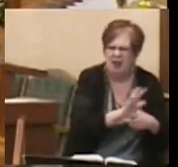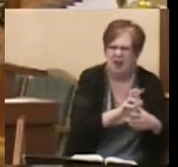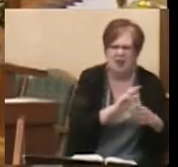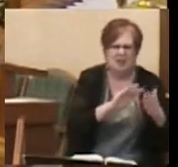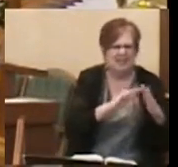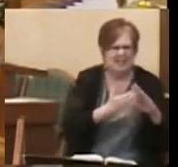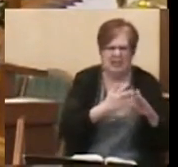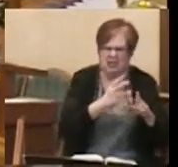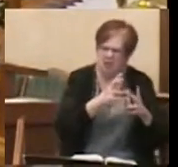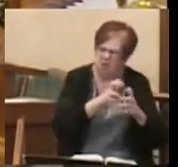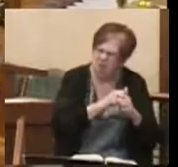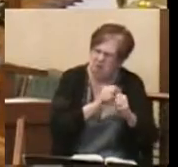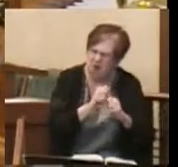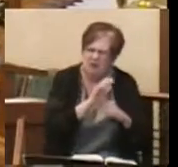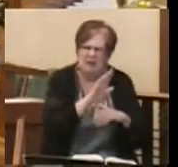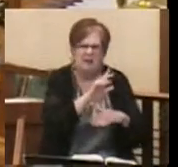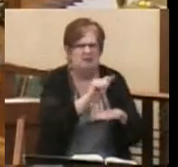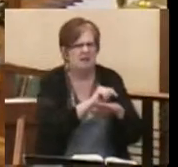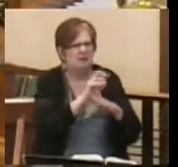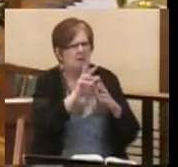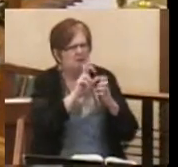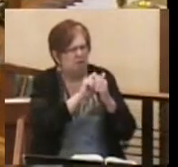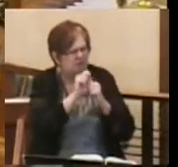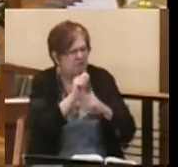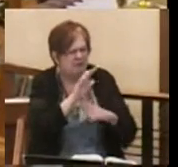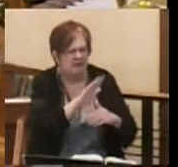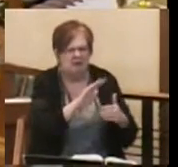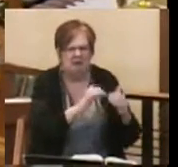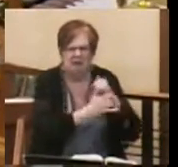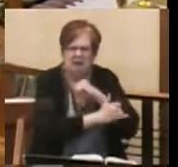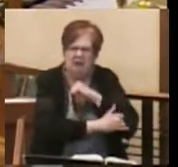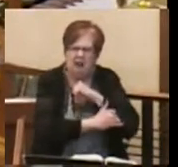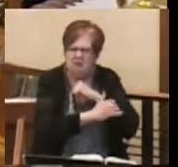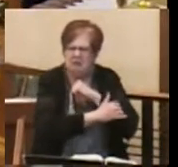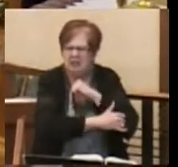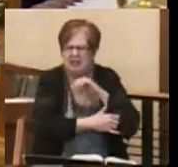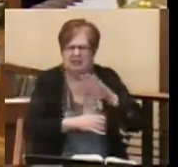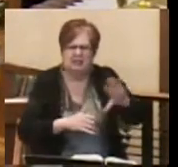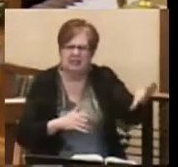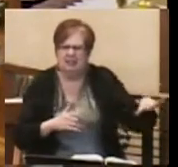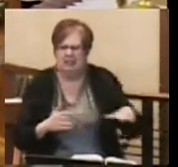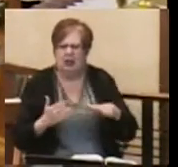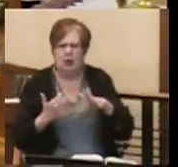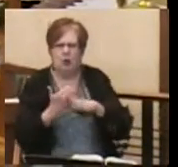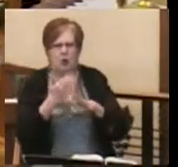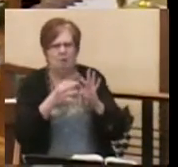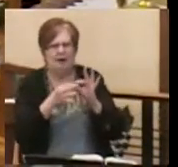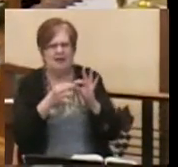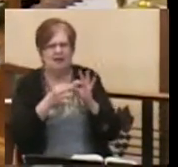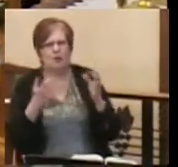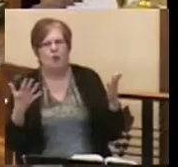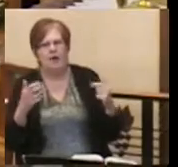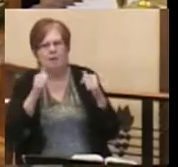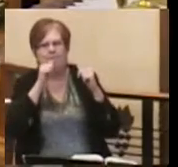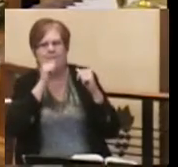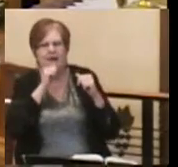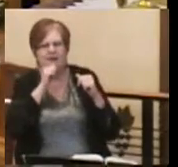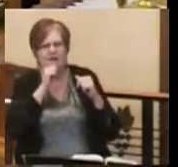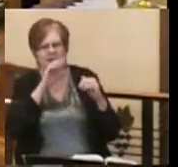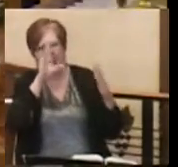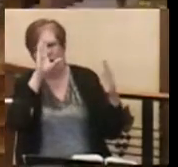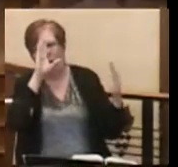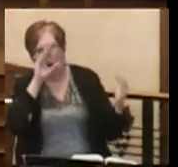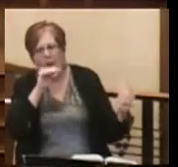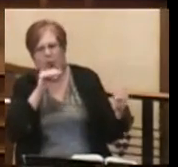and temple. And so there's a new message there. It's a message of patience. A message of hope